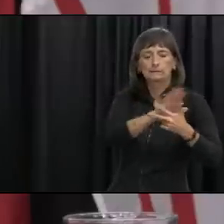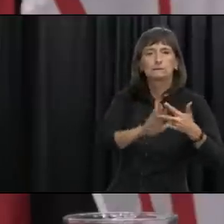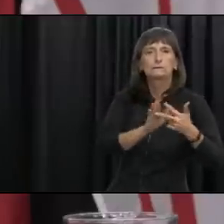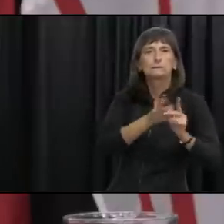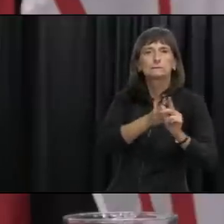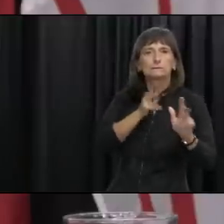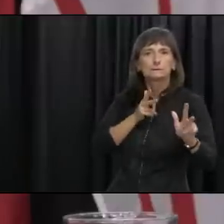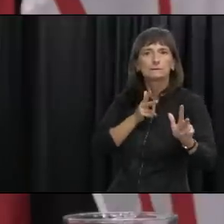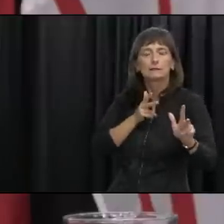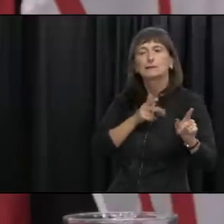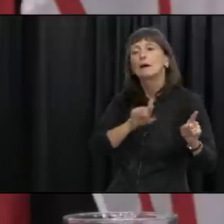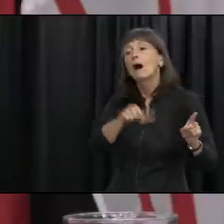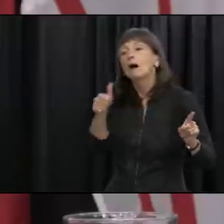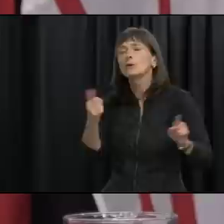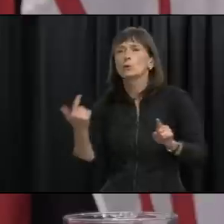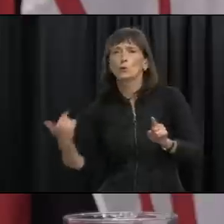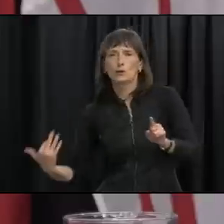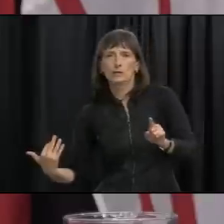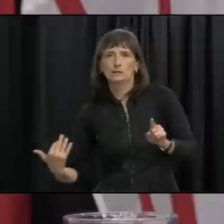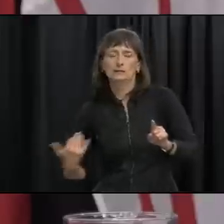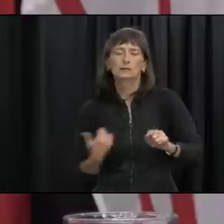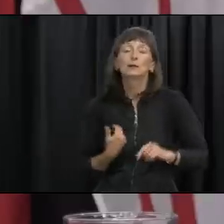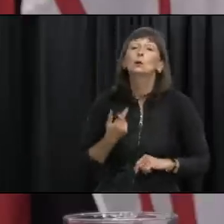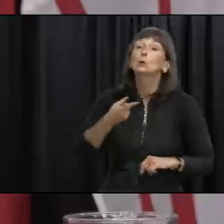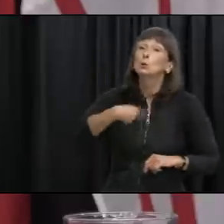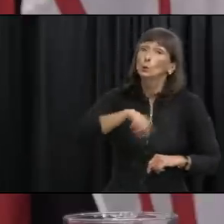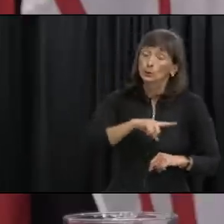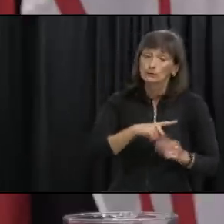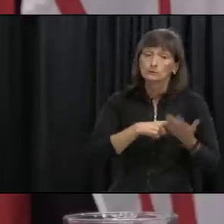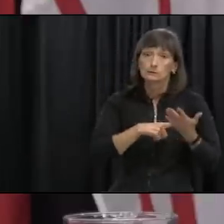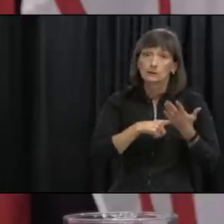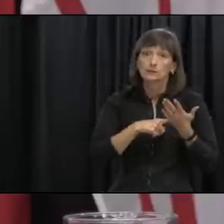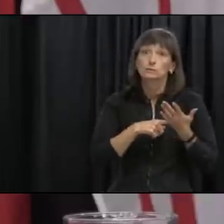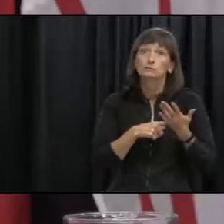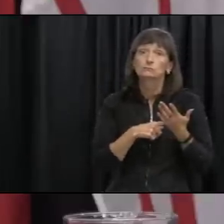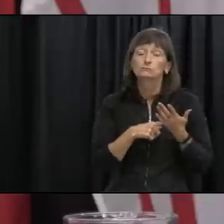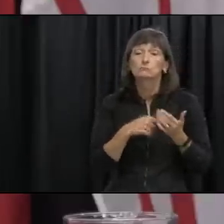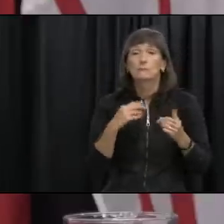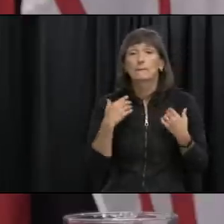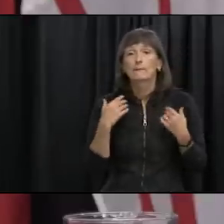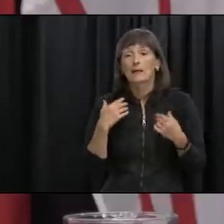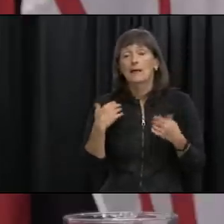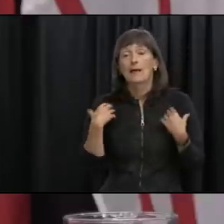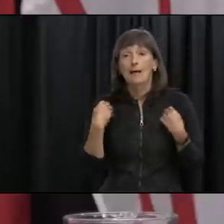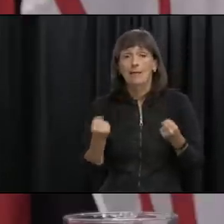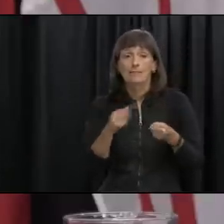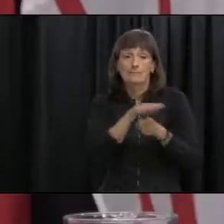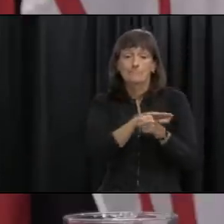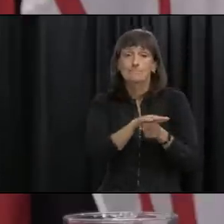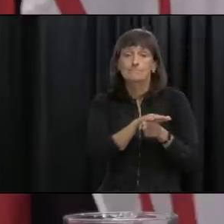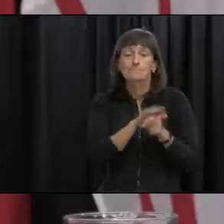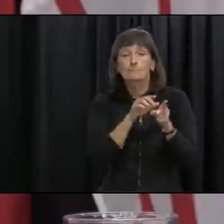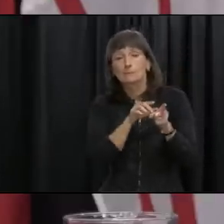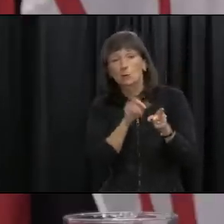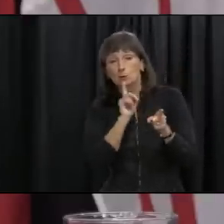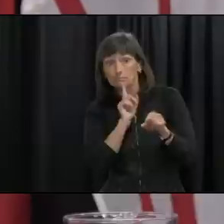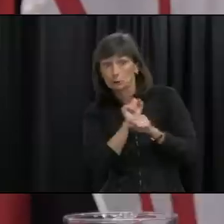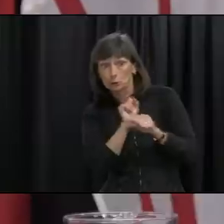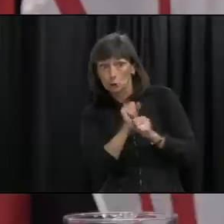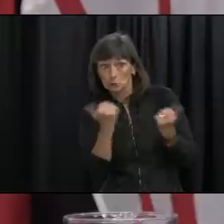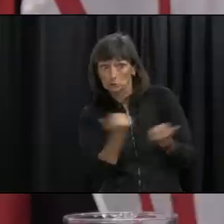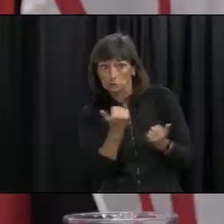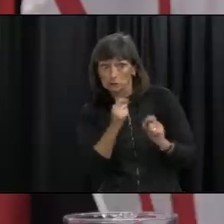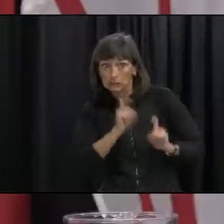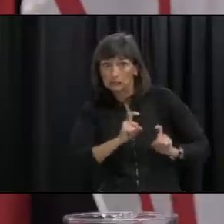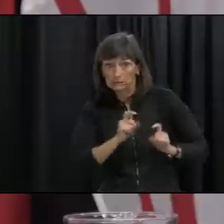in discussions with labrador grenfall to ensure that the the testing and the personnel are sufficient uh